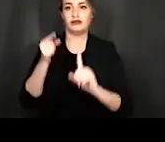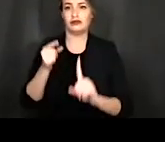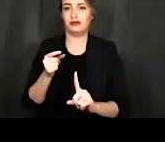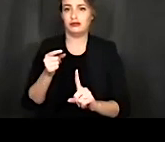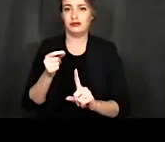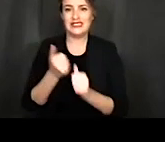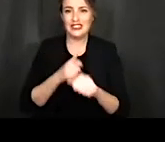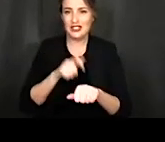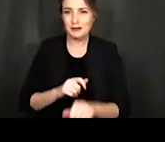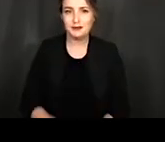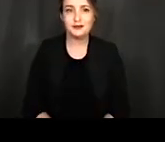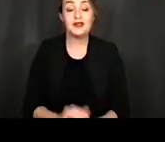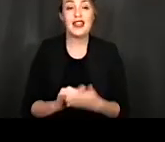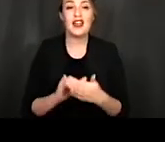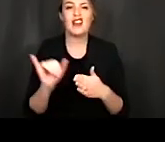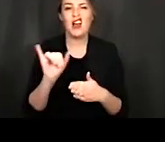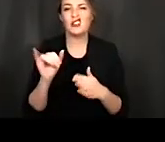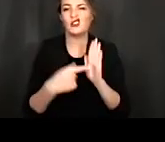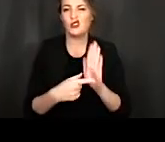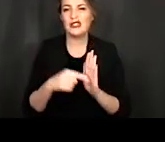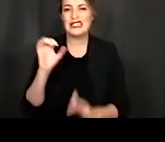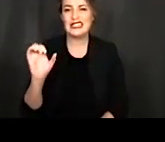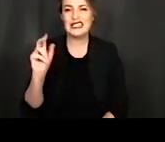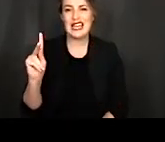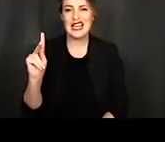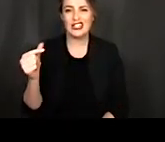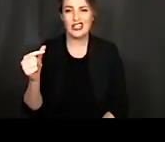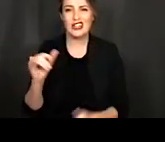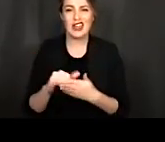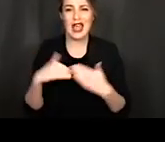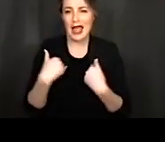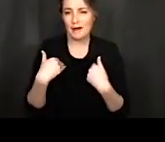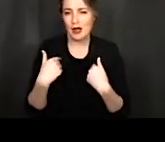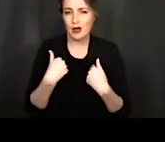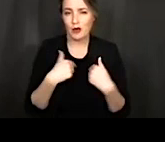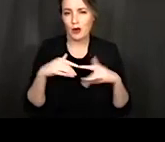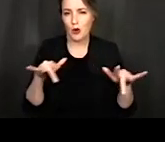shows the EKG of, of the animal that we're recording the neuron from.